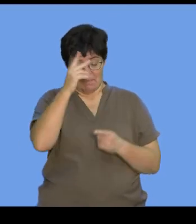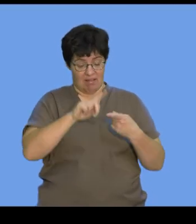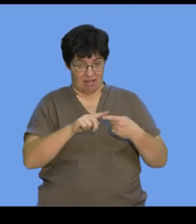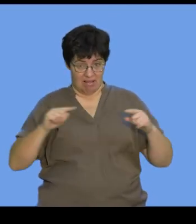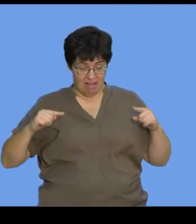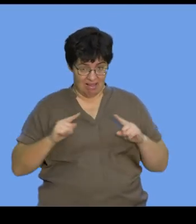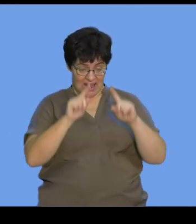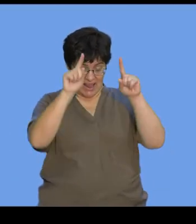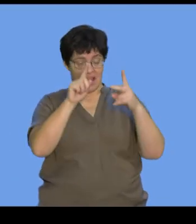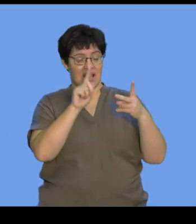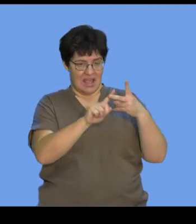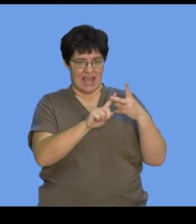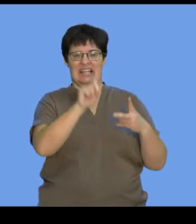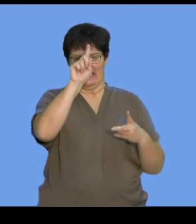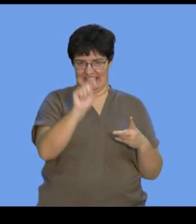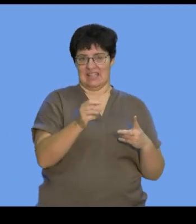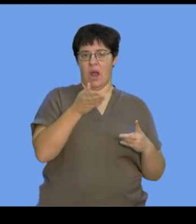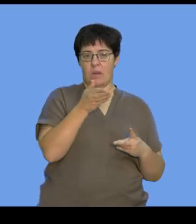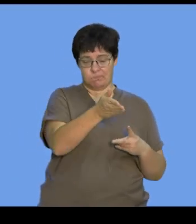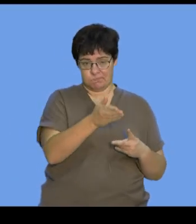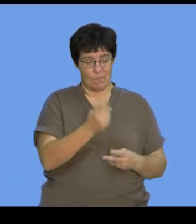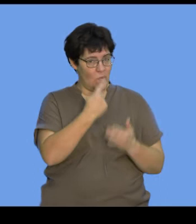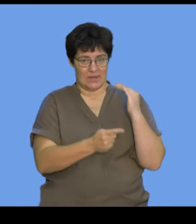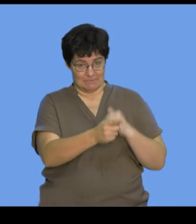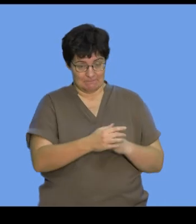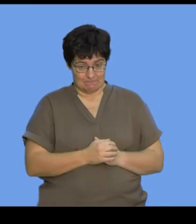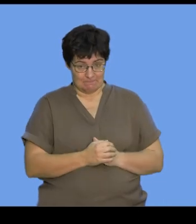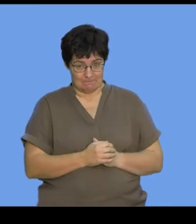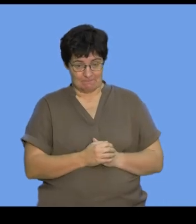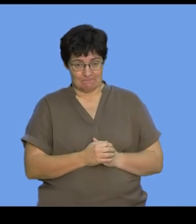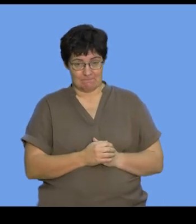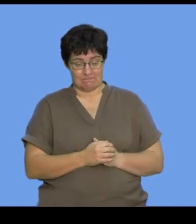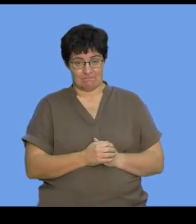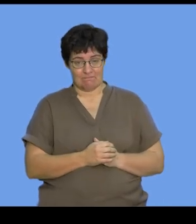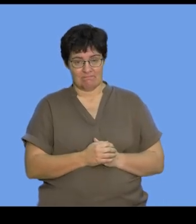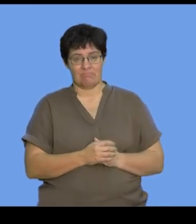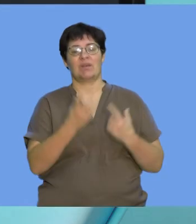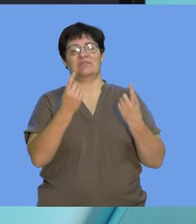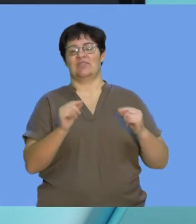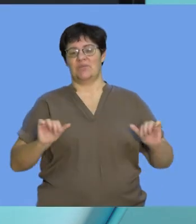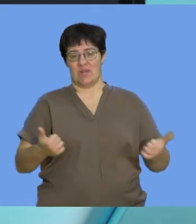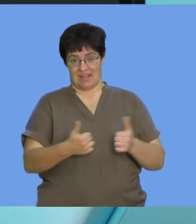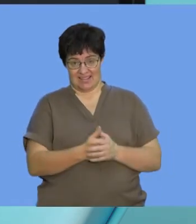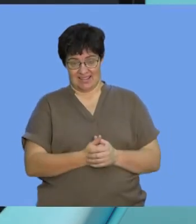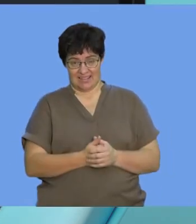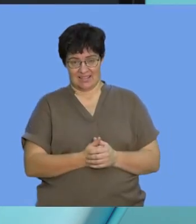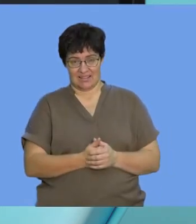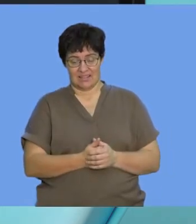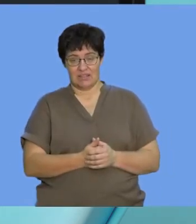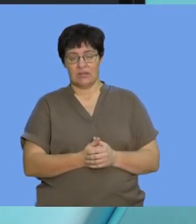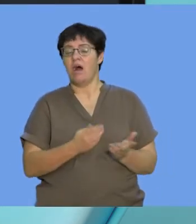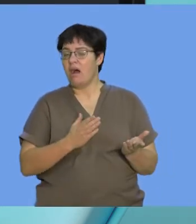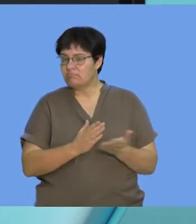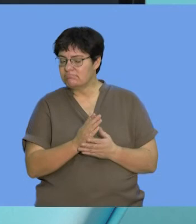and it contains a thymine nitrogenous base. Guys, you've done well. We've gone through this segment